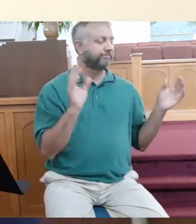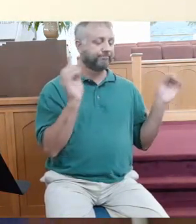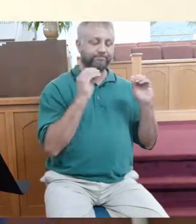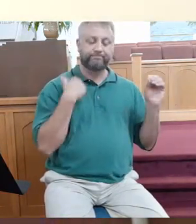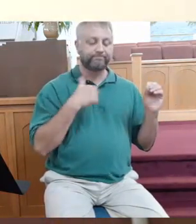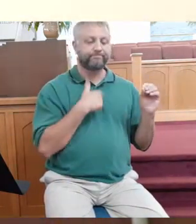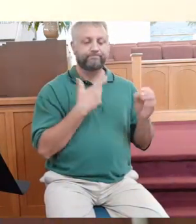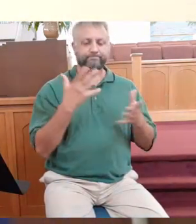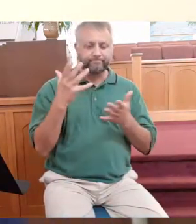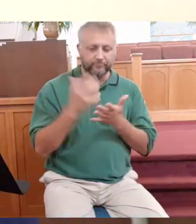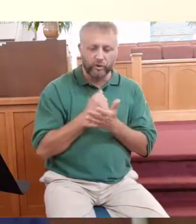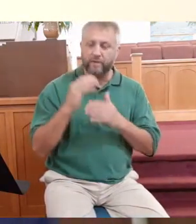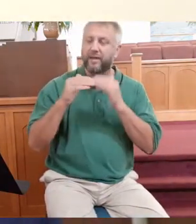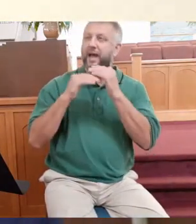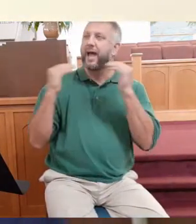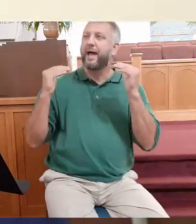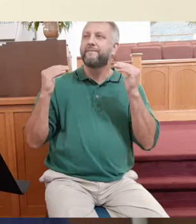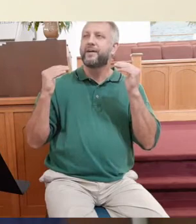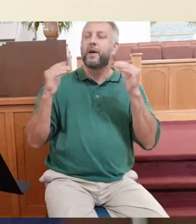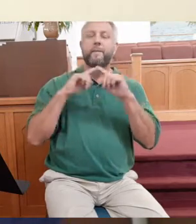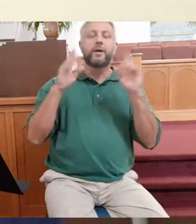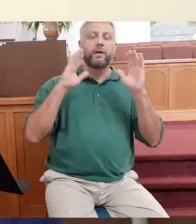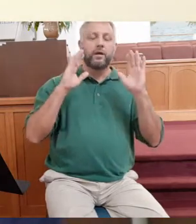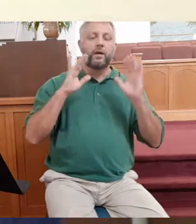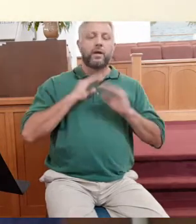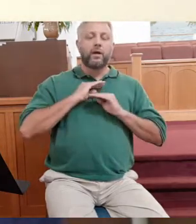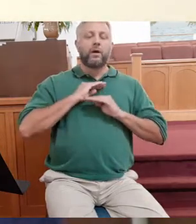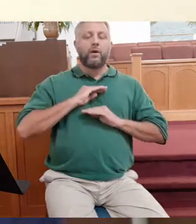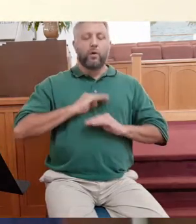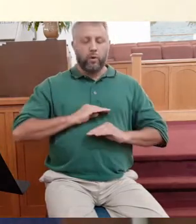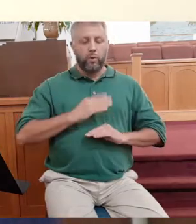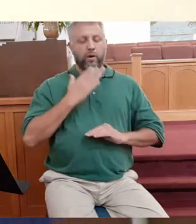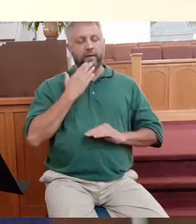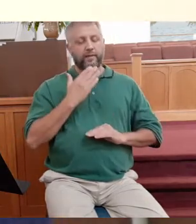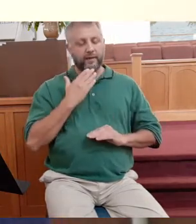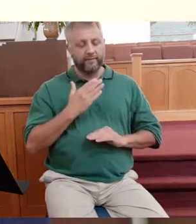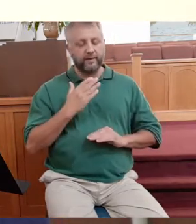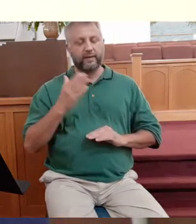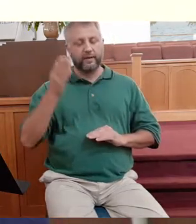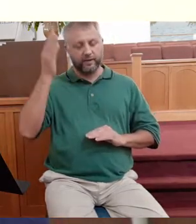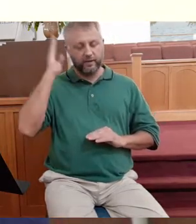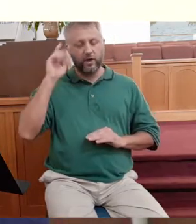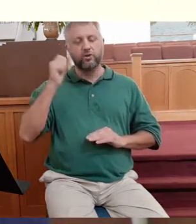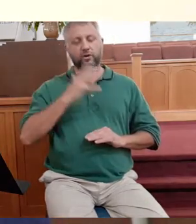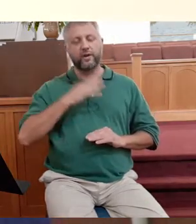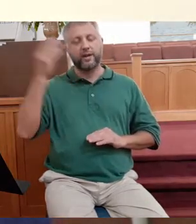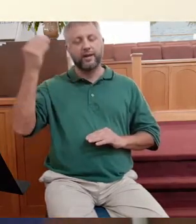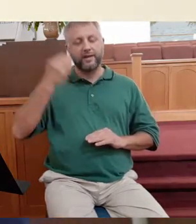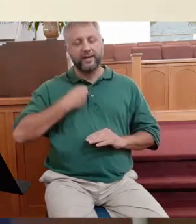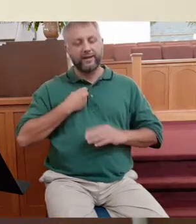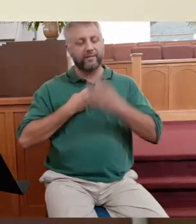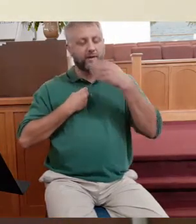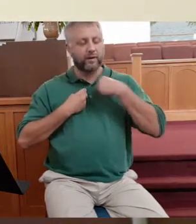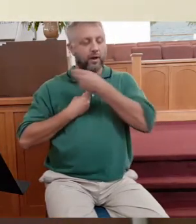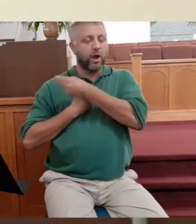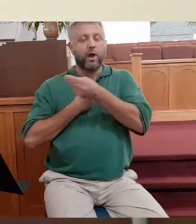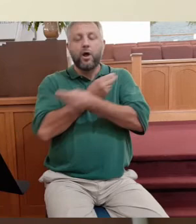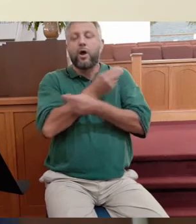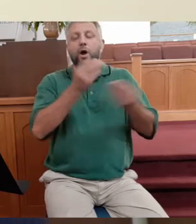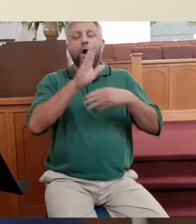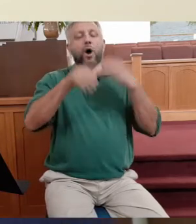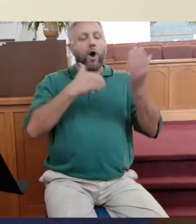And none of us in this room deserve heaven. But thankfully, God is a gracious God who gives us all